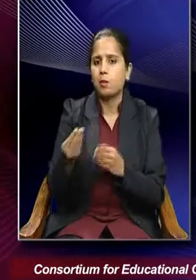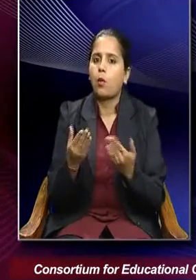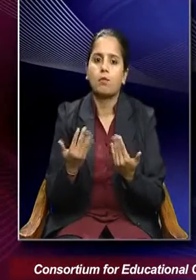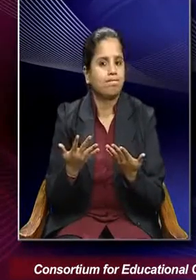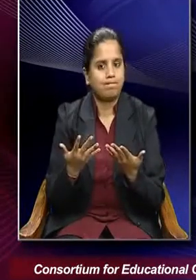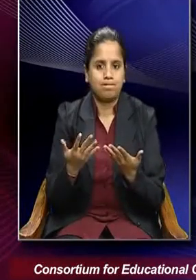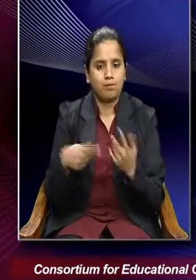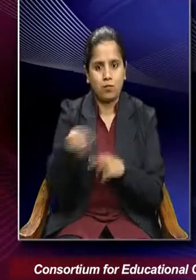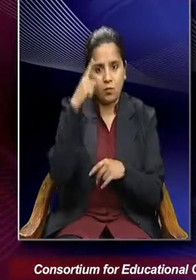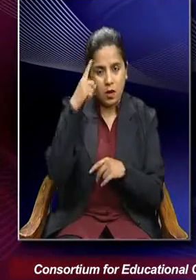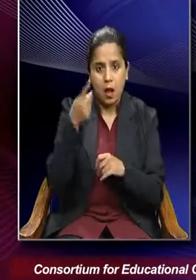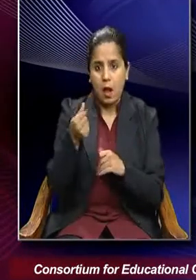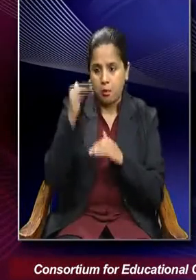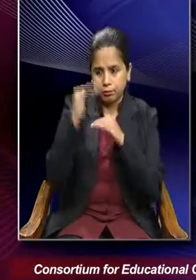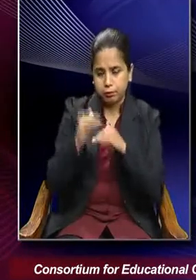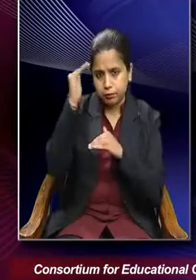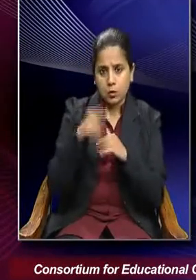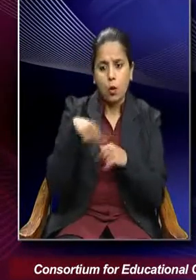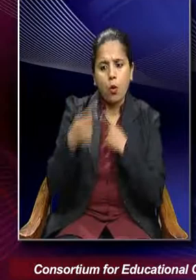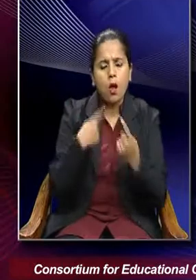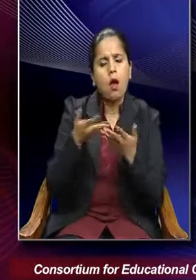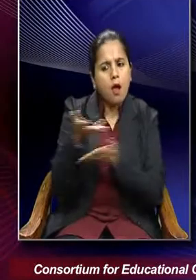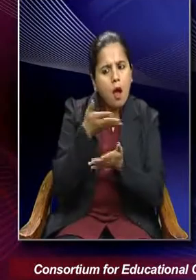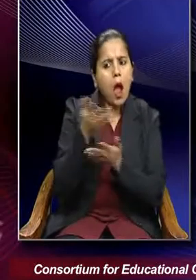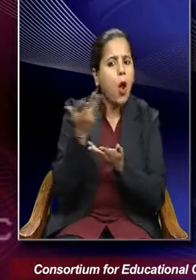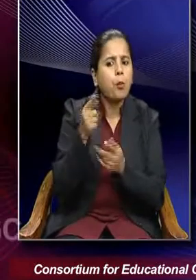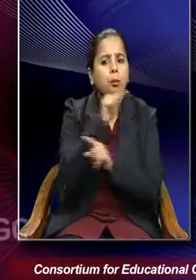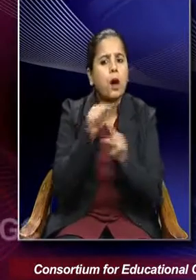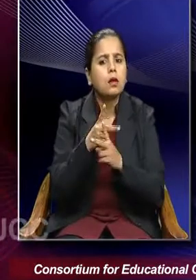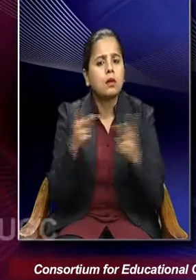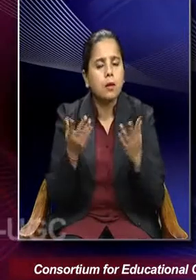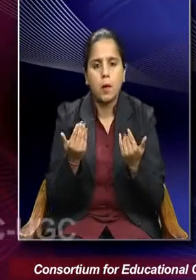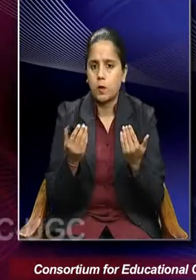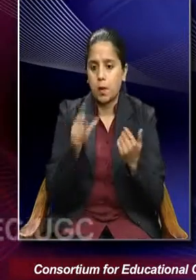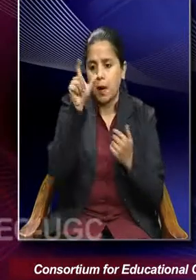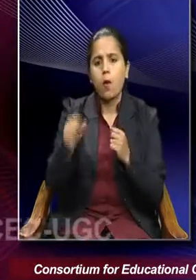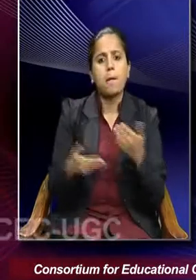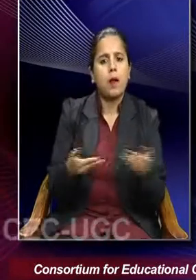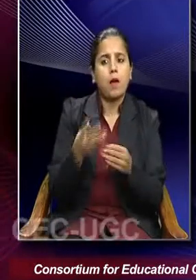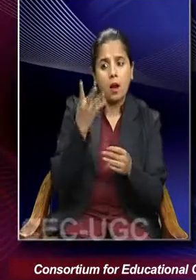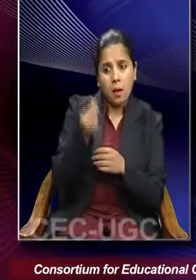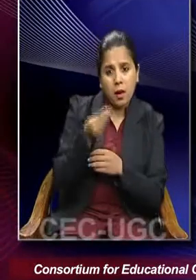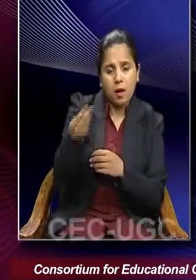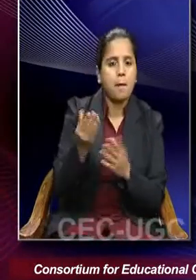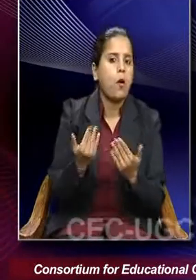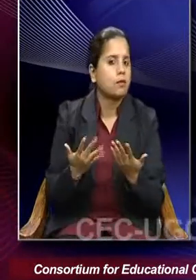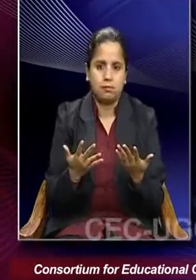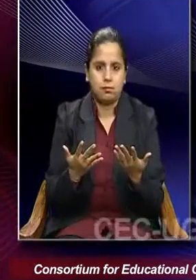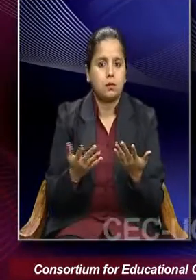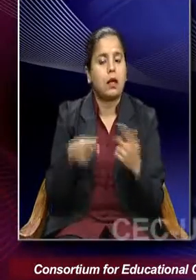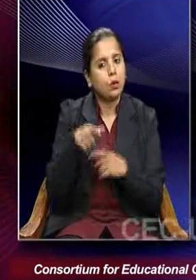quantify everyday interaction. You cannot quantify individual behavior. And therefore,